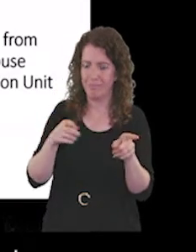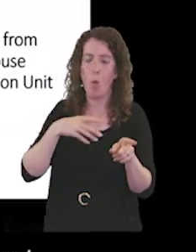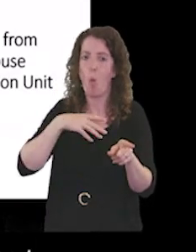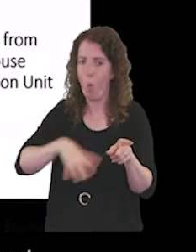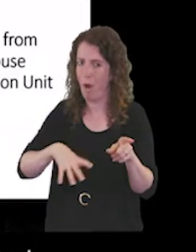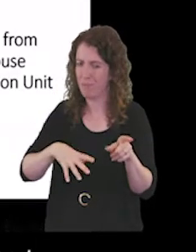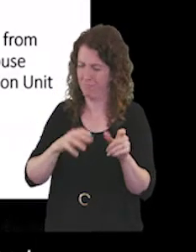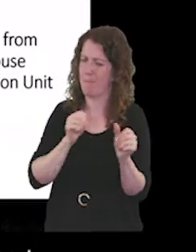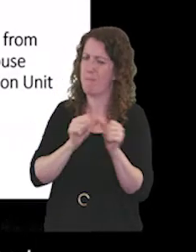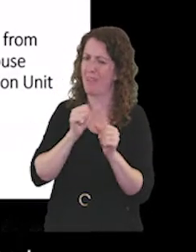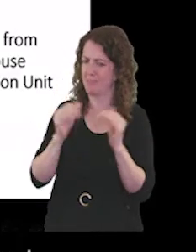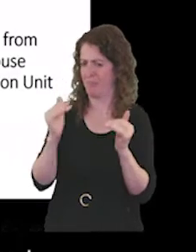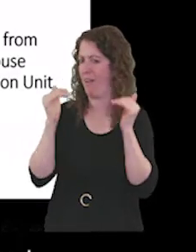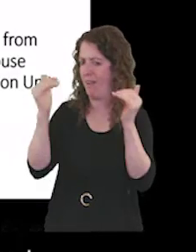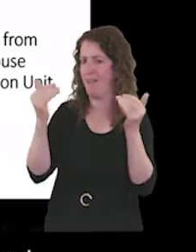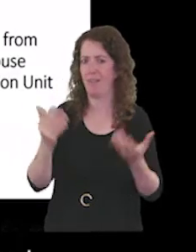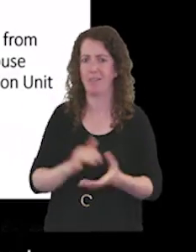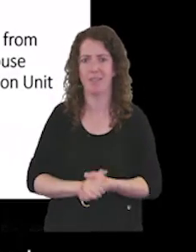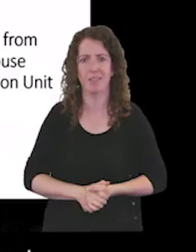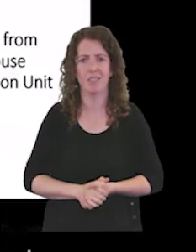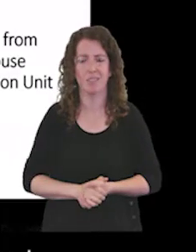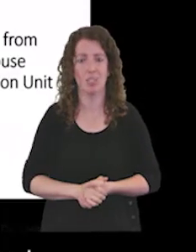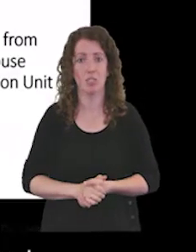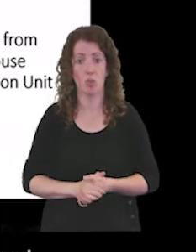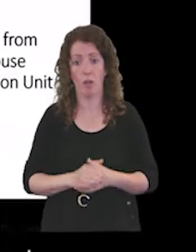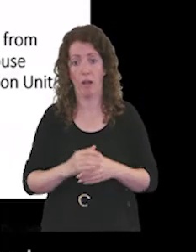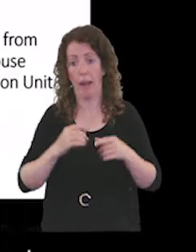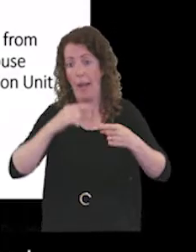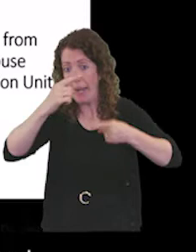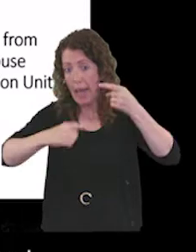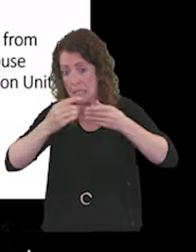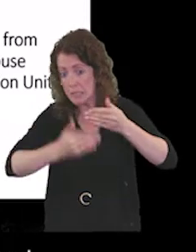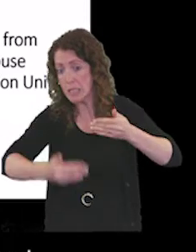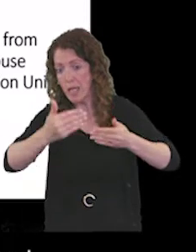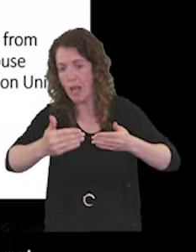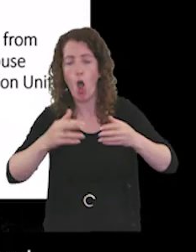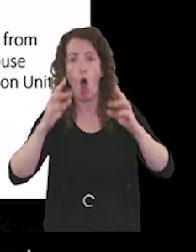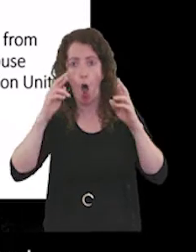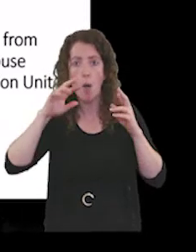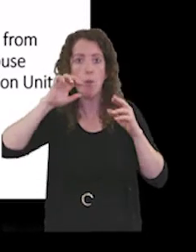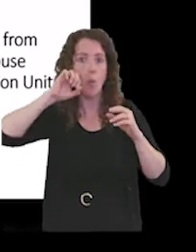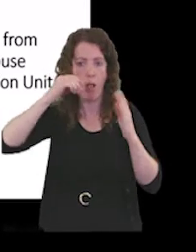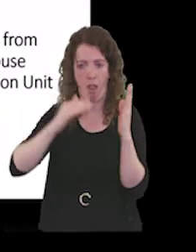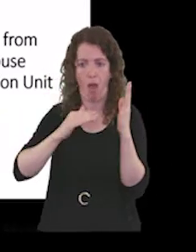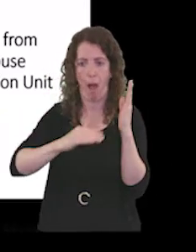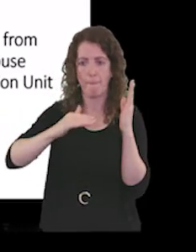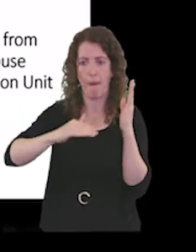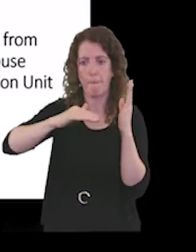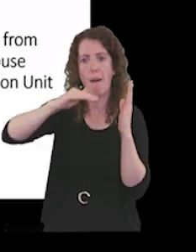average. So that's in the year ahead to move up the lead table as it were.